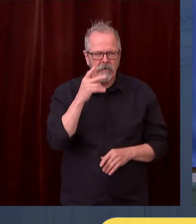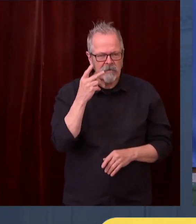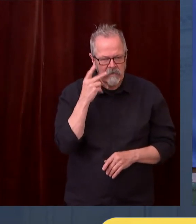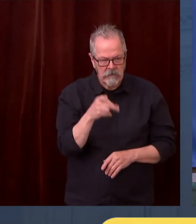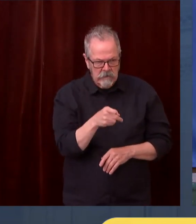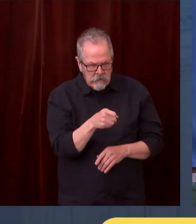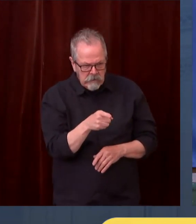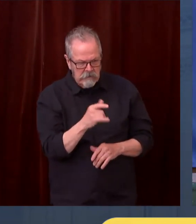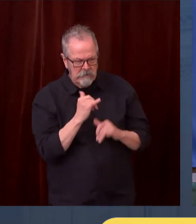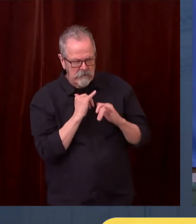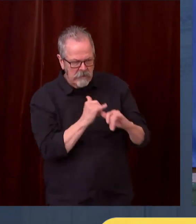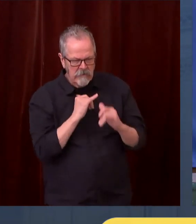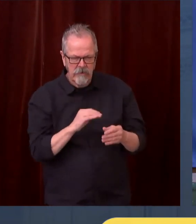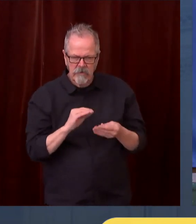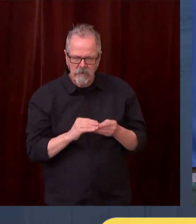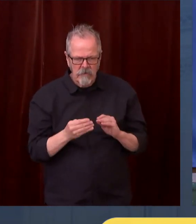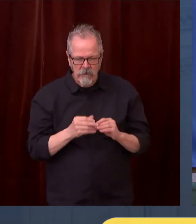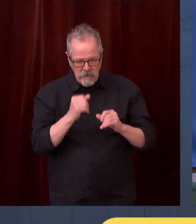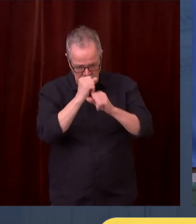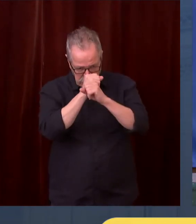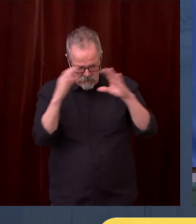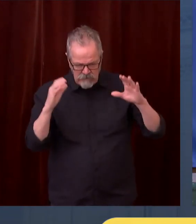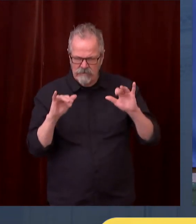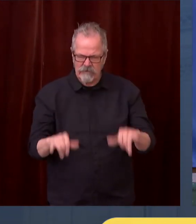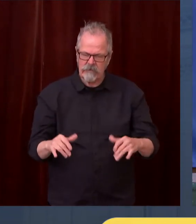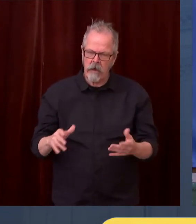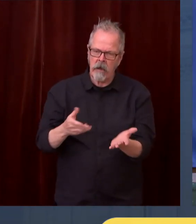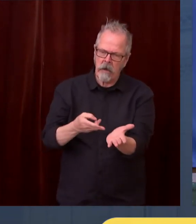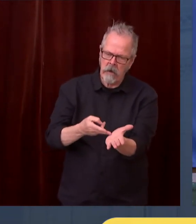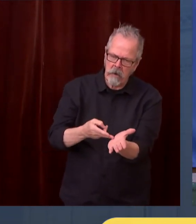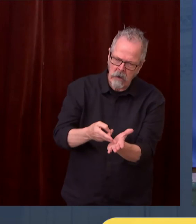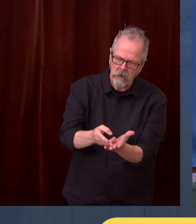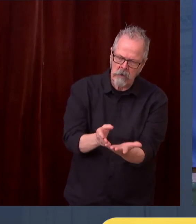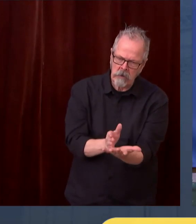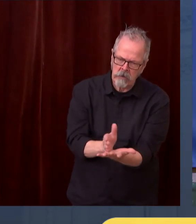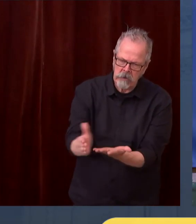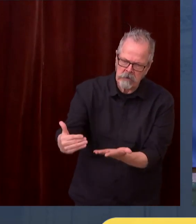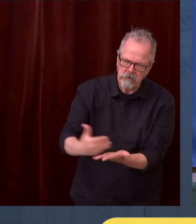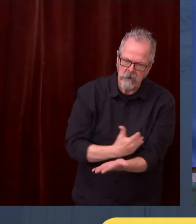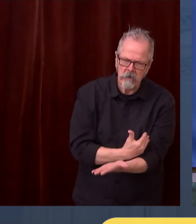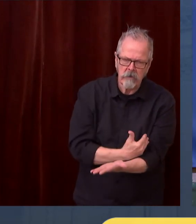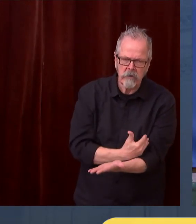And after one last question, we'll go to Nicole Jennings with Cairo Radio. Go ahead, Nicole.